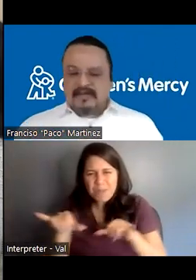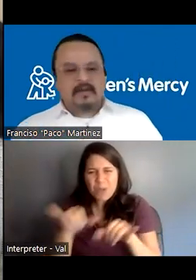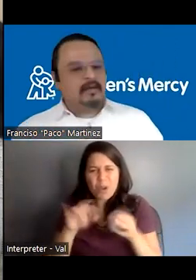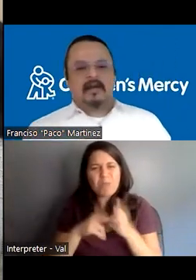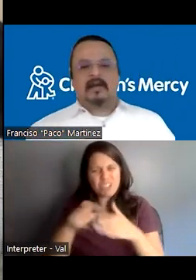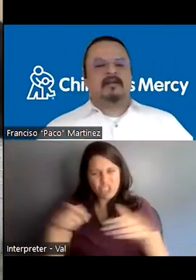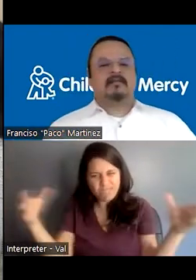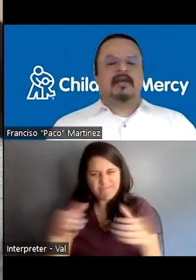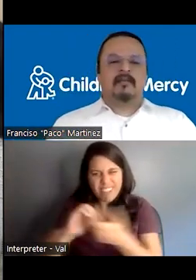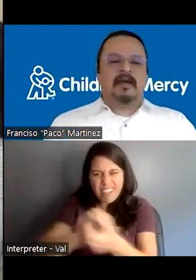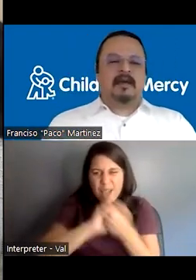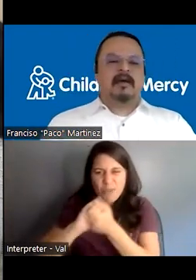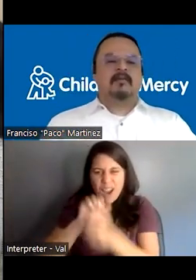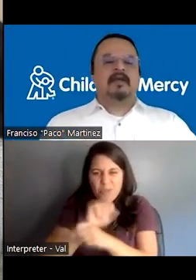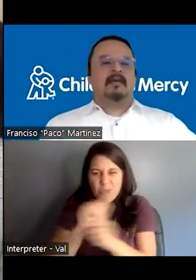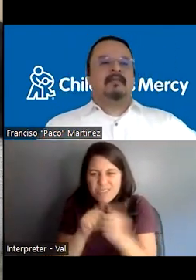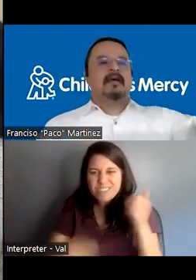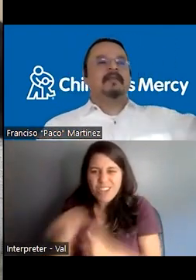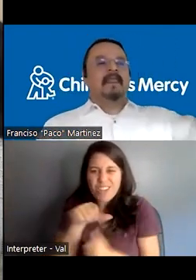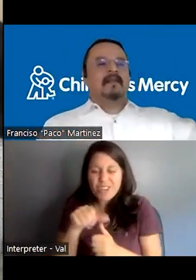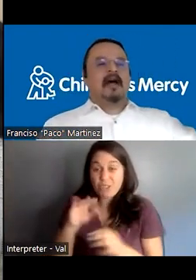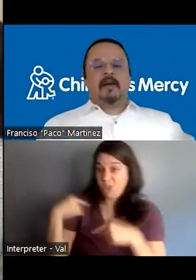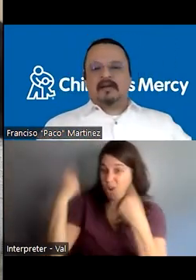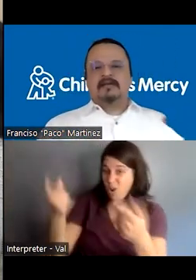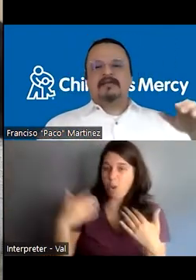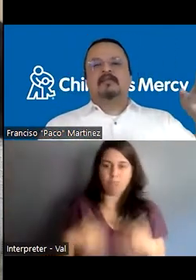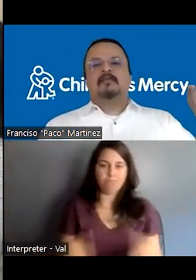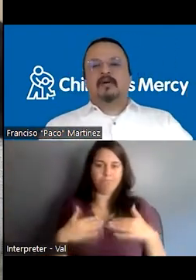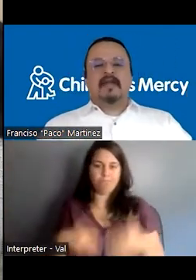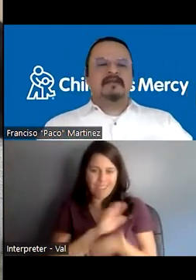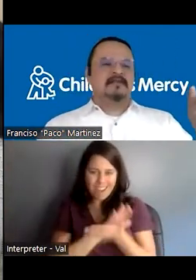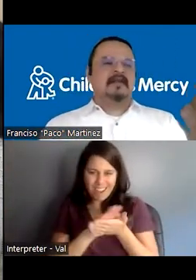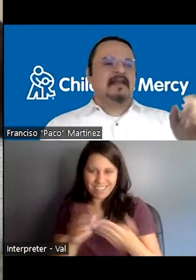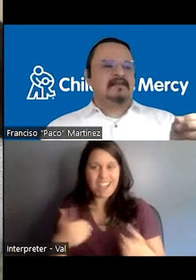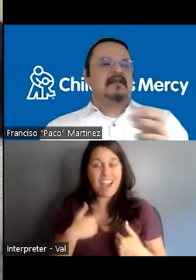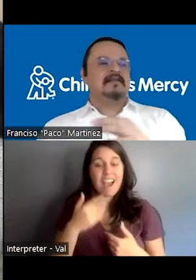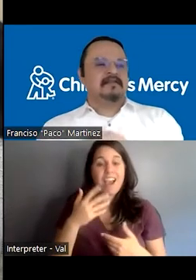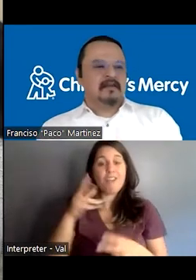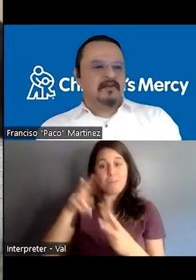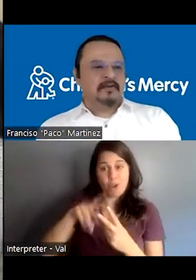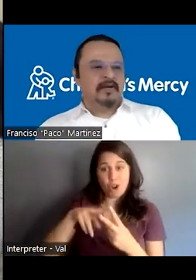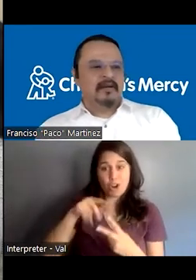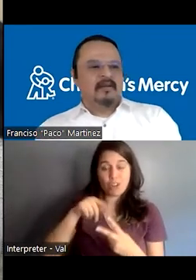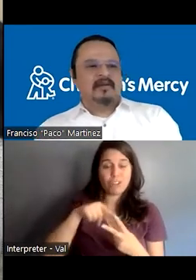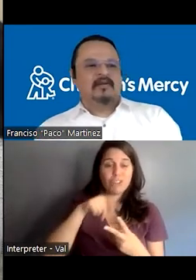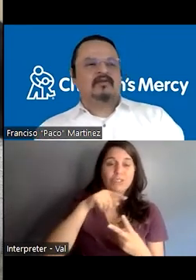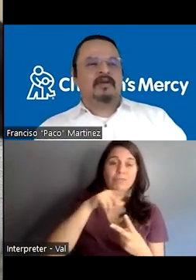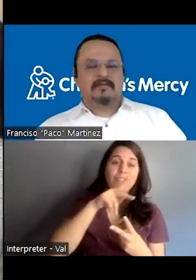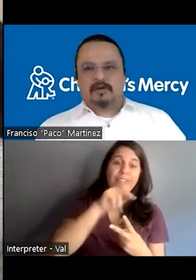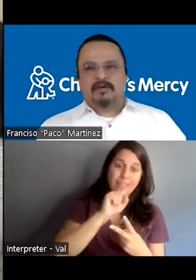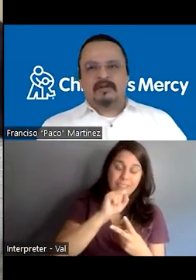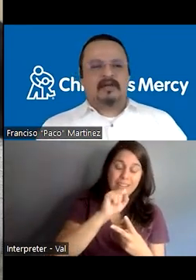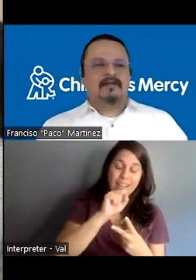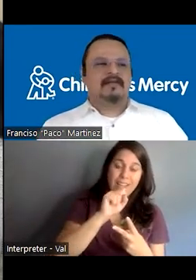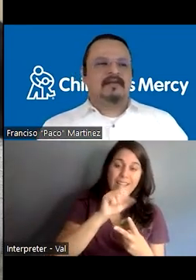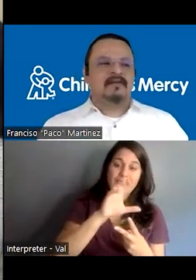this has been great. And we have now partners in both Kansas City, Kansas and Kansas City, Missouri, because you